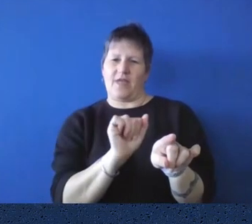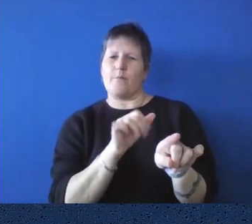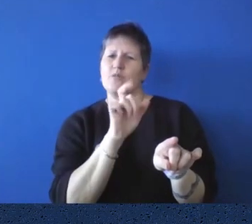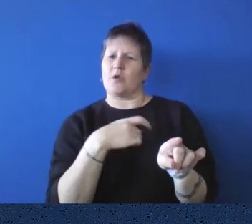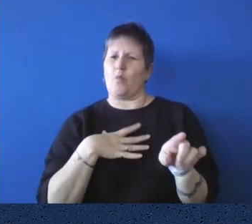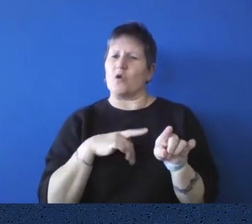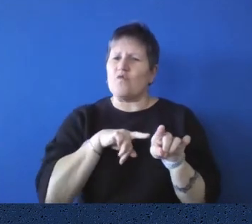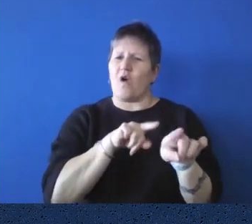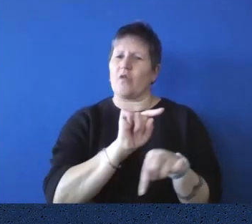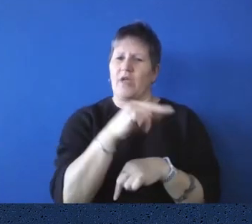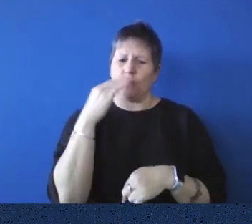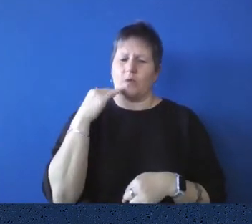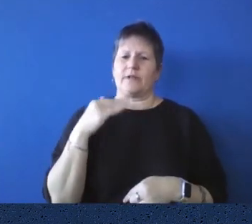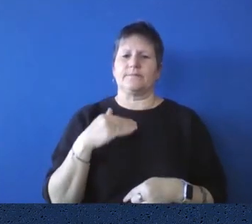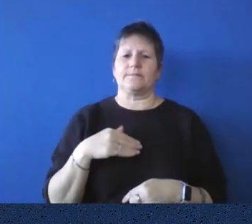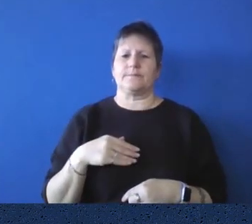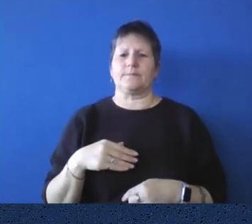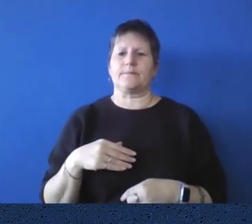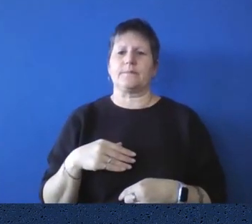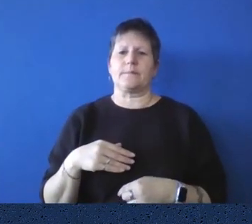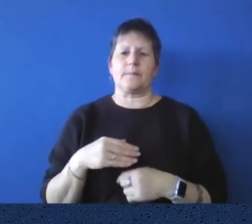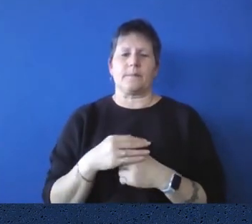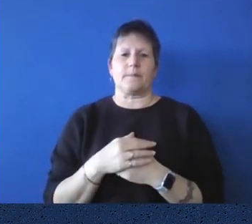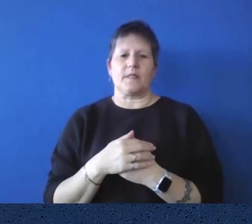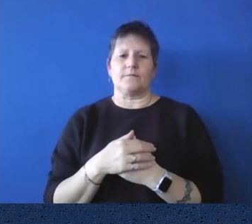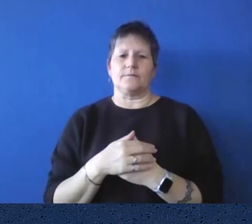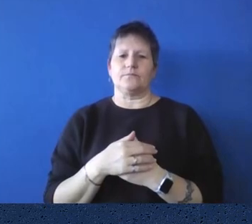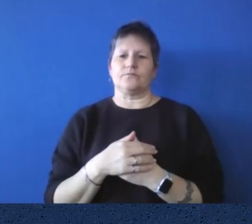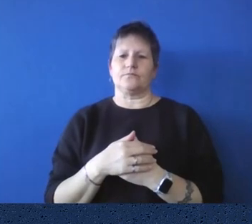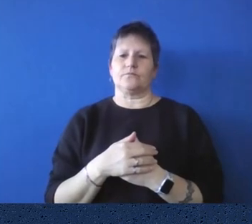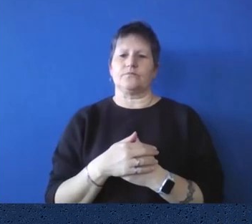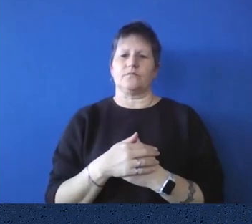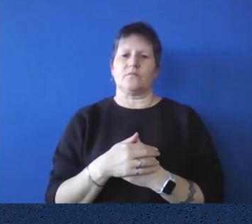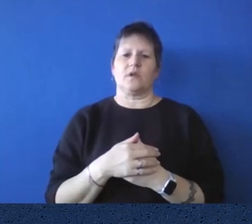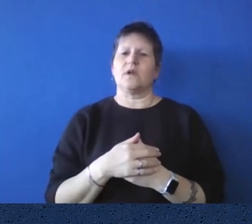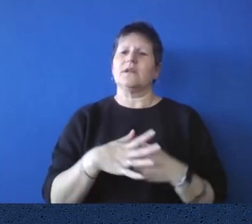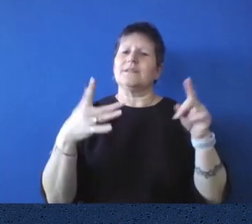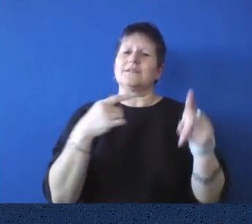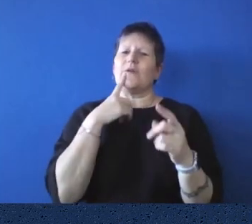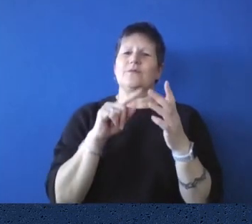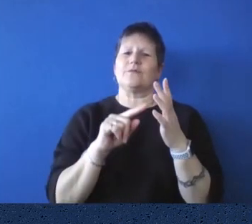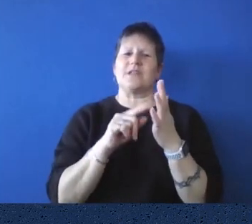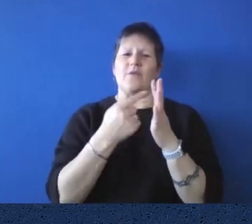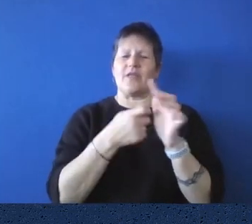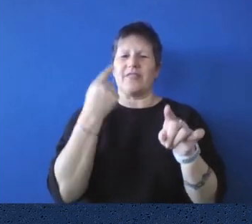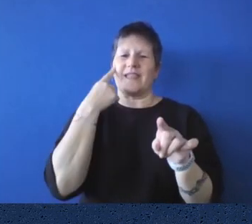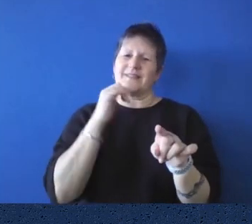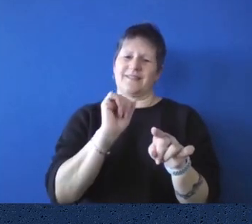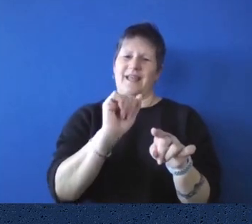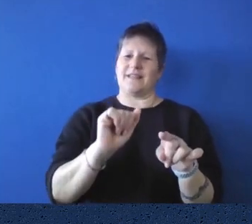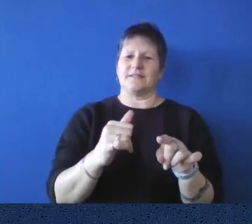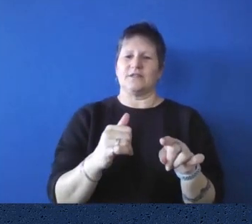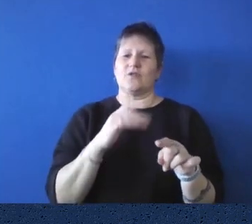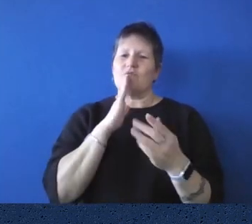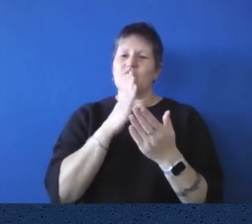And so Terry, thinking about, uh, as an institution, how, what are some of the ways that this would have changed over the